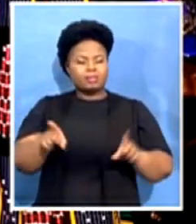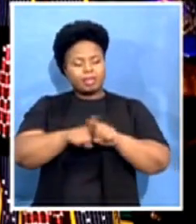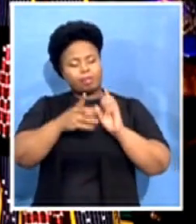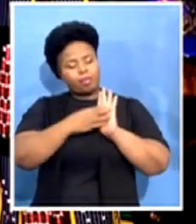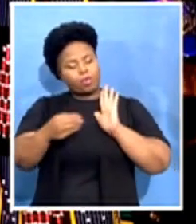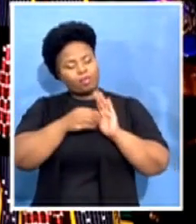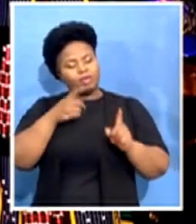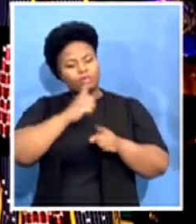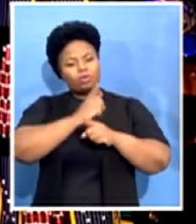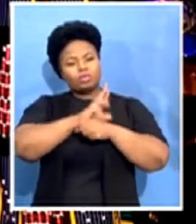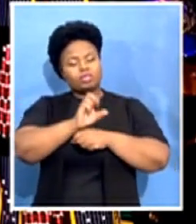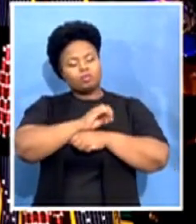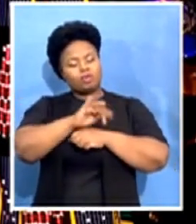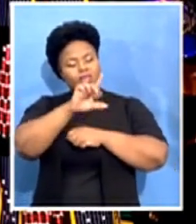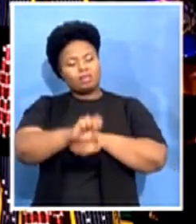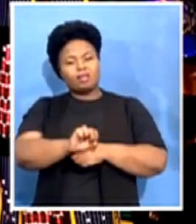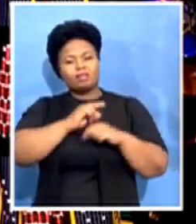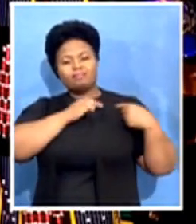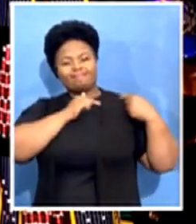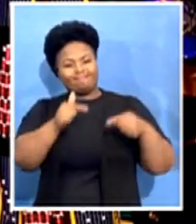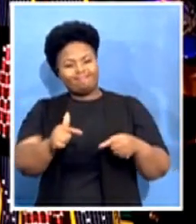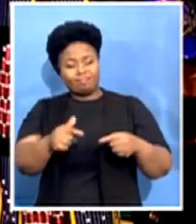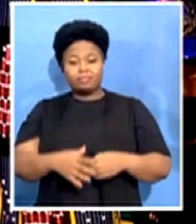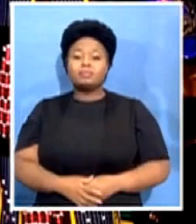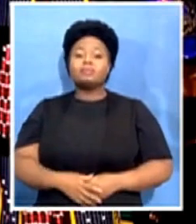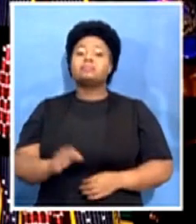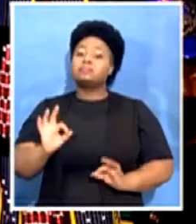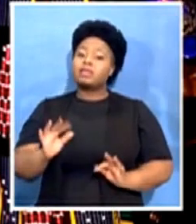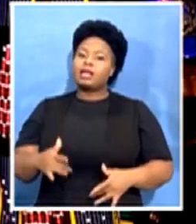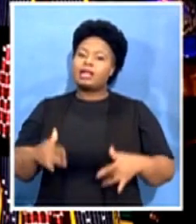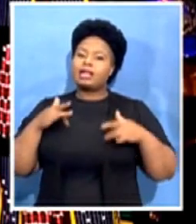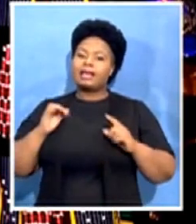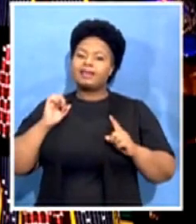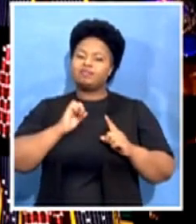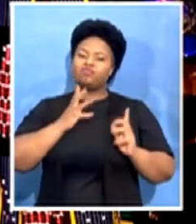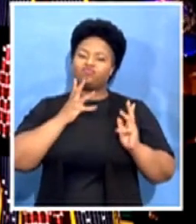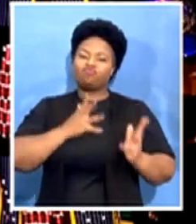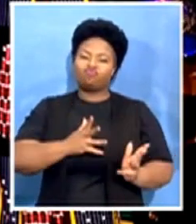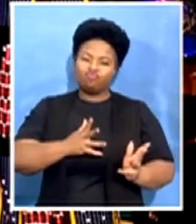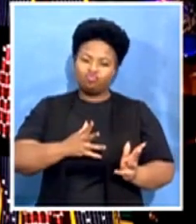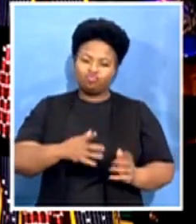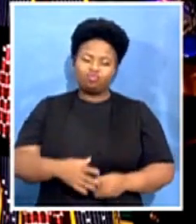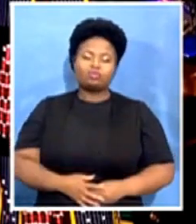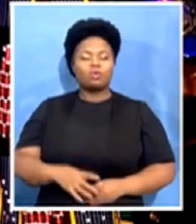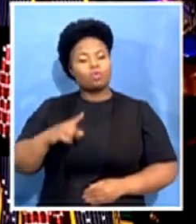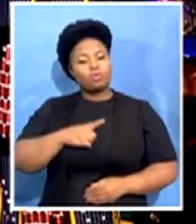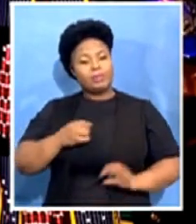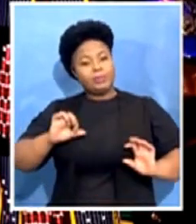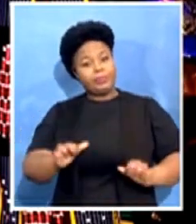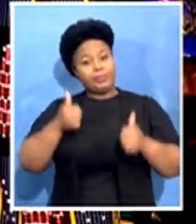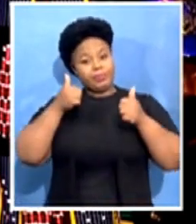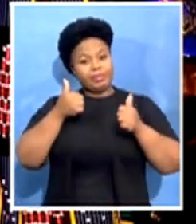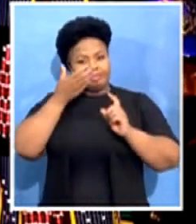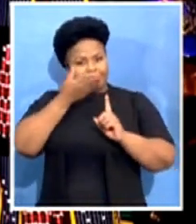That was the essence of her life, the quest of her excellence, for her excellence,